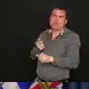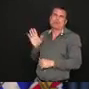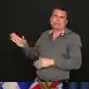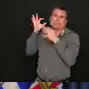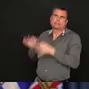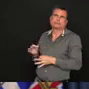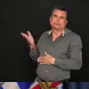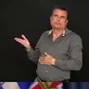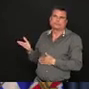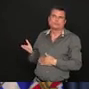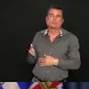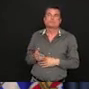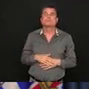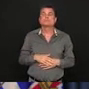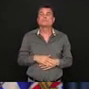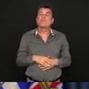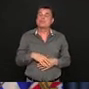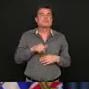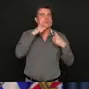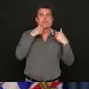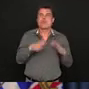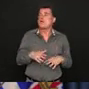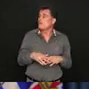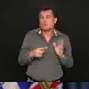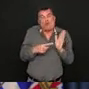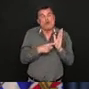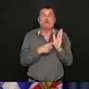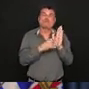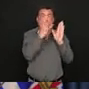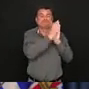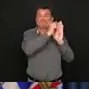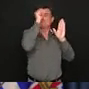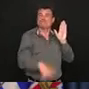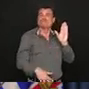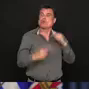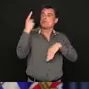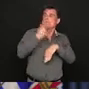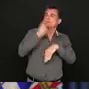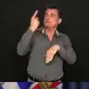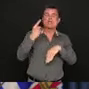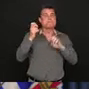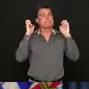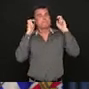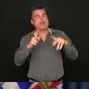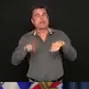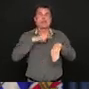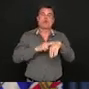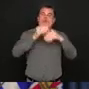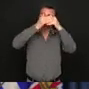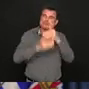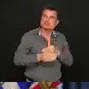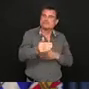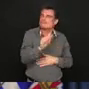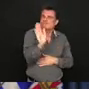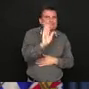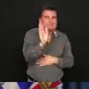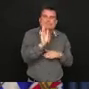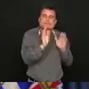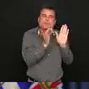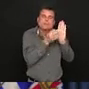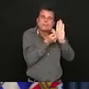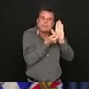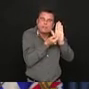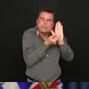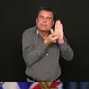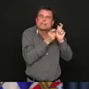counterparts from coast to coast to coast and we will take their views into consideration. But British Columbia will make choices